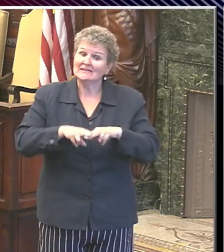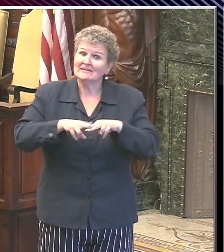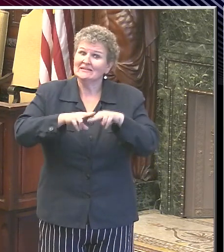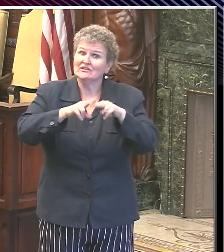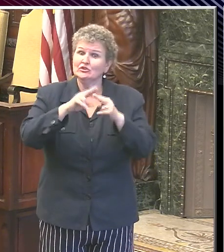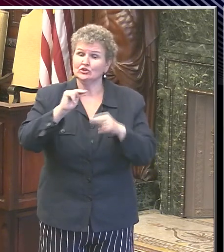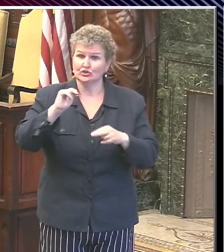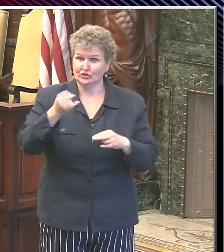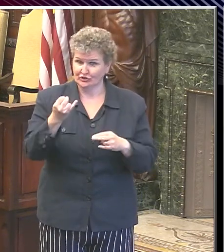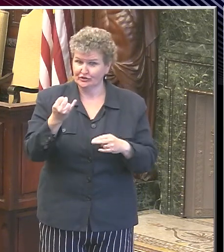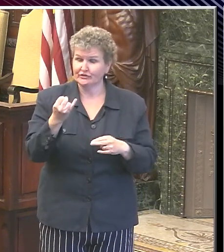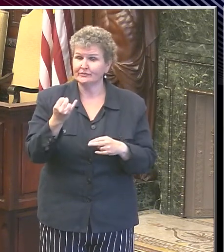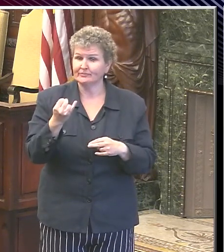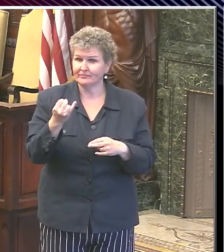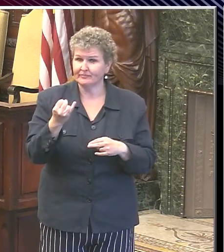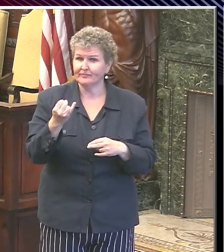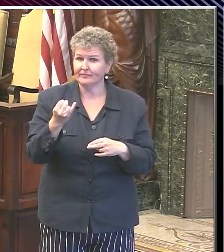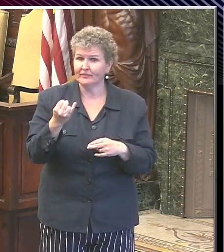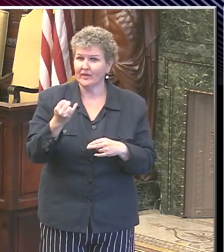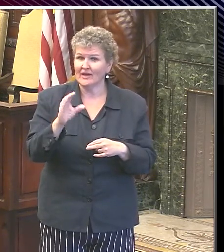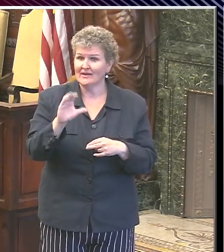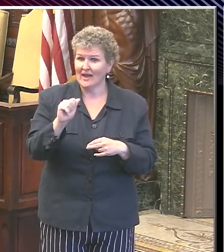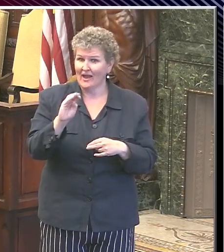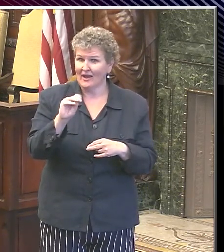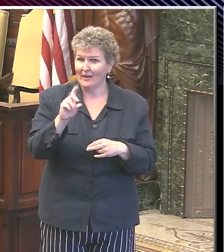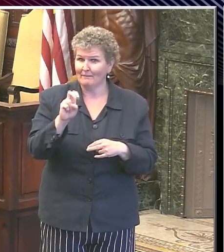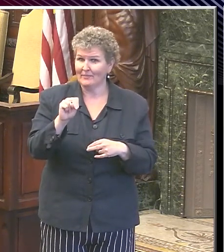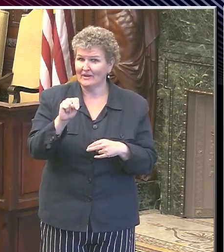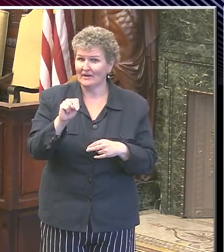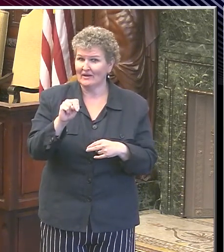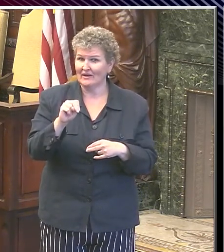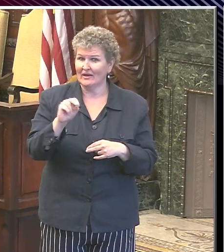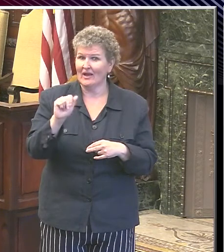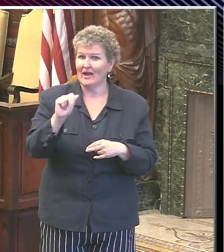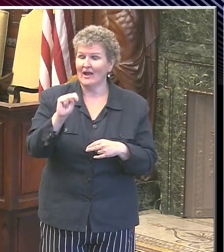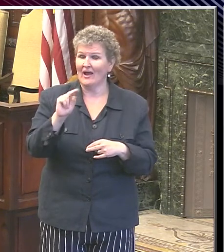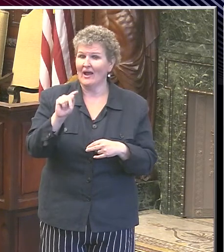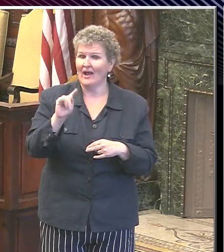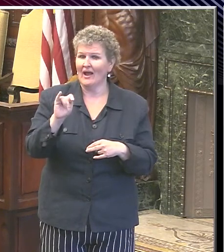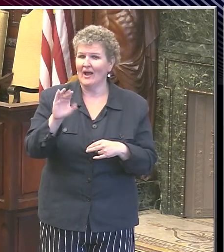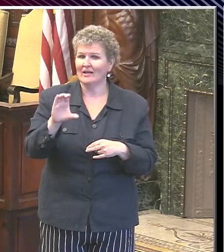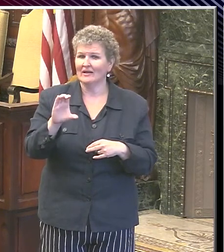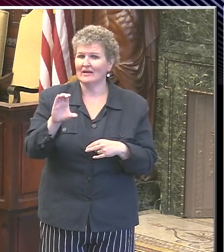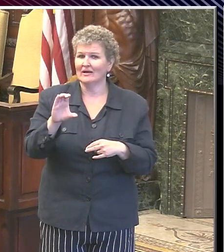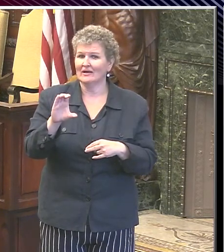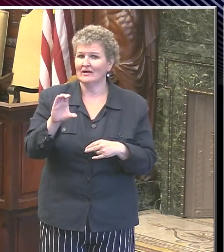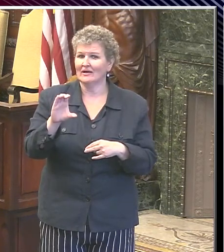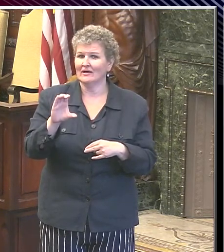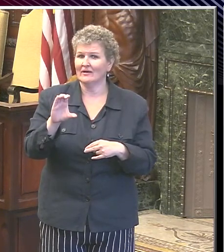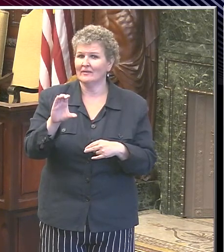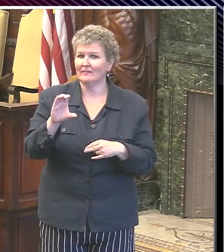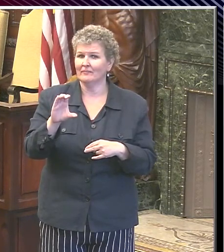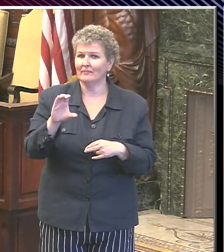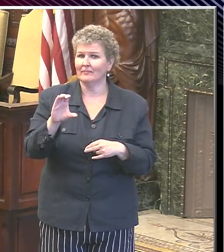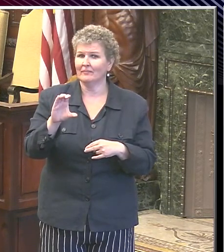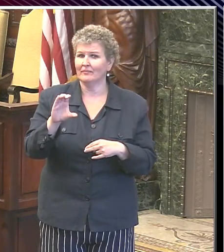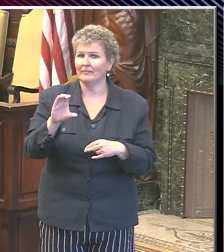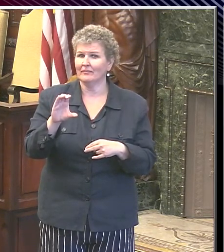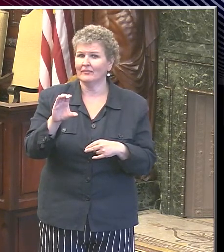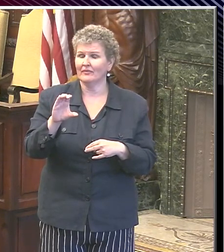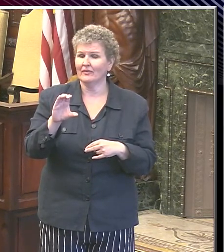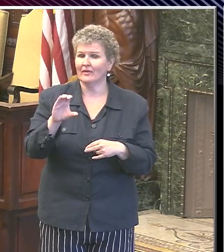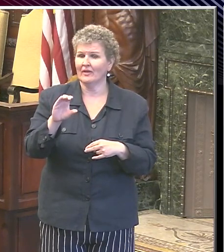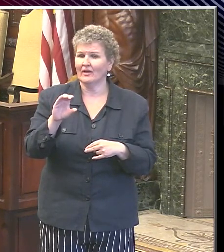Jersey right now in cases is Camden and Atlantic County. So right down there on the beach. But as far as the other counties, know,